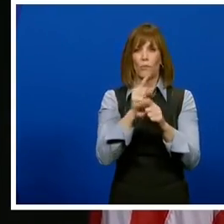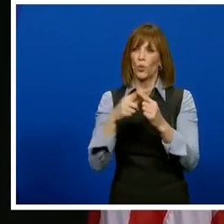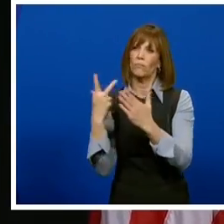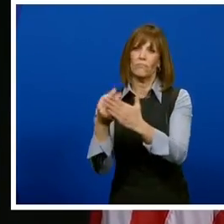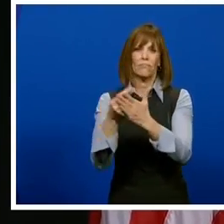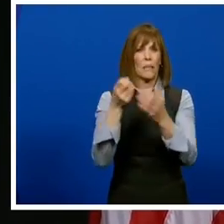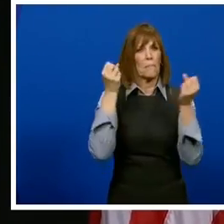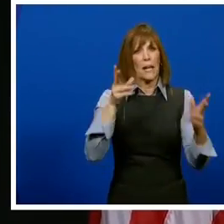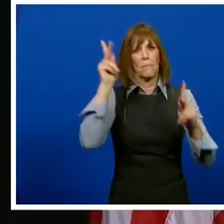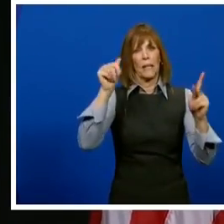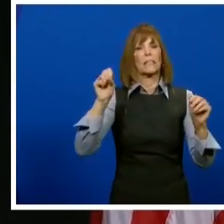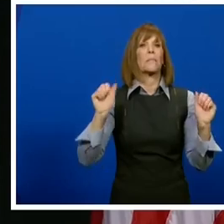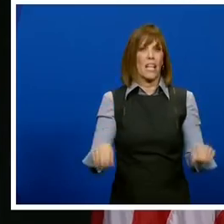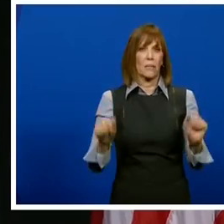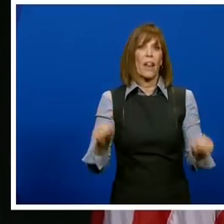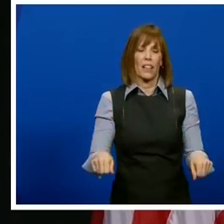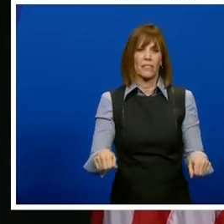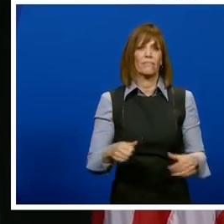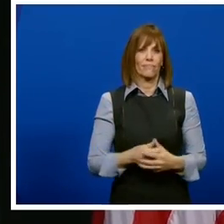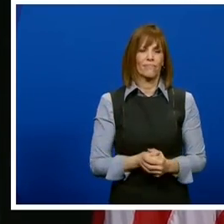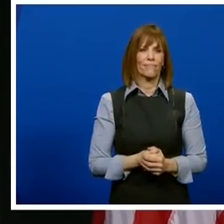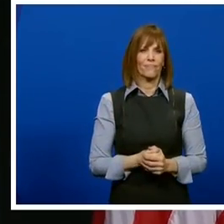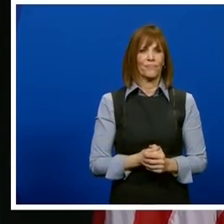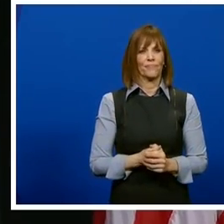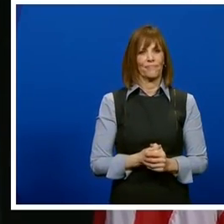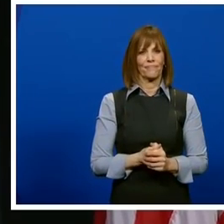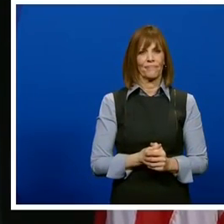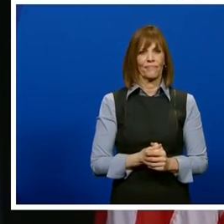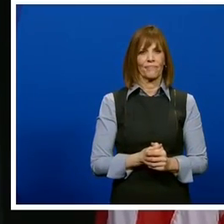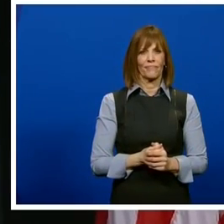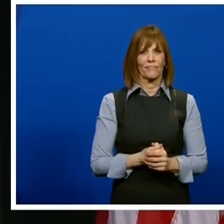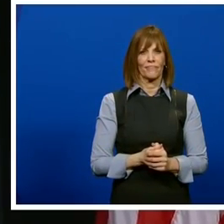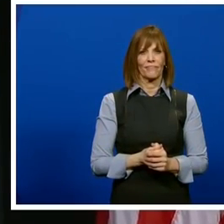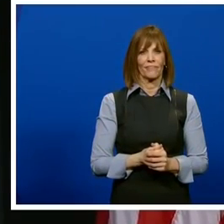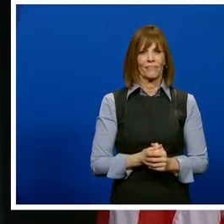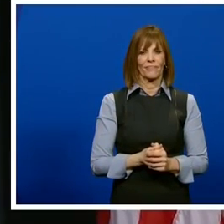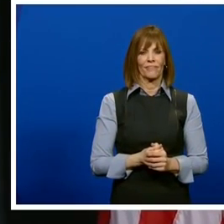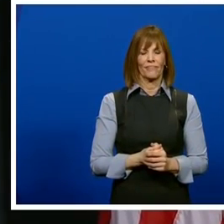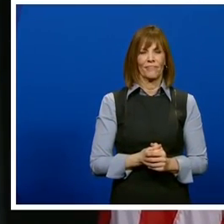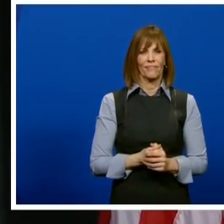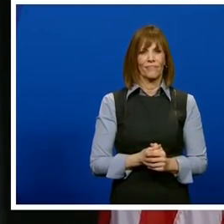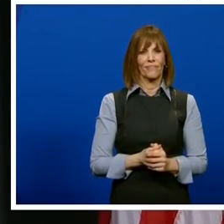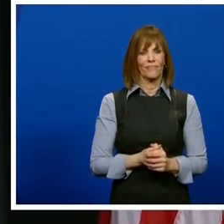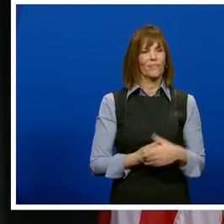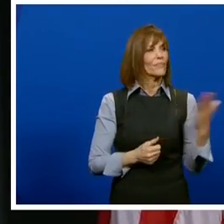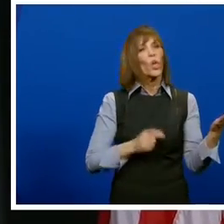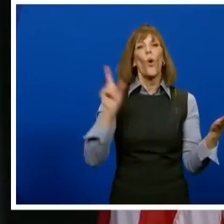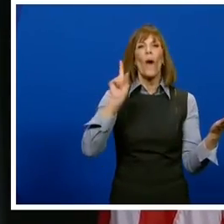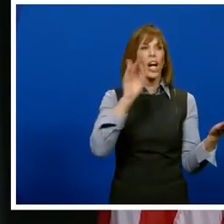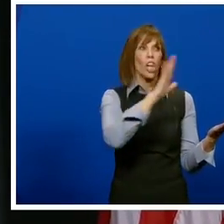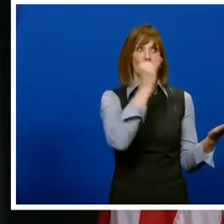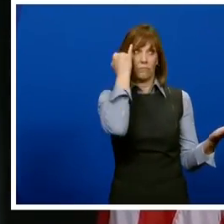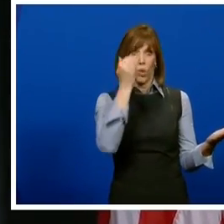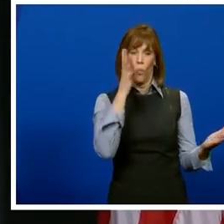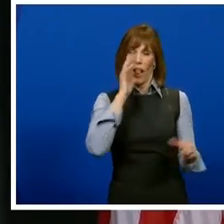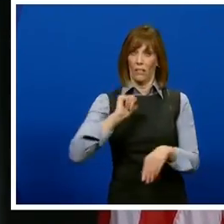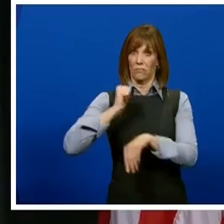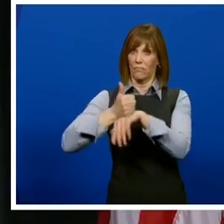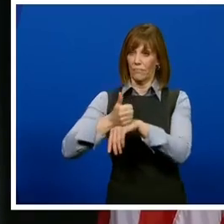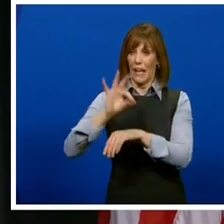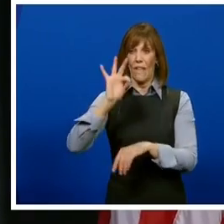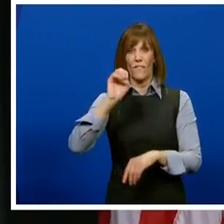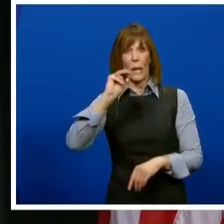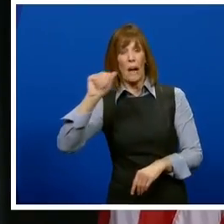vaccines that we get into the arms of Iowans. What is the prospect of having FEMA or the National Guard set up mass